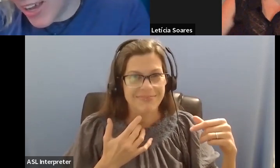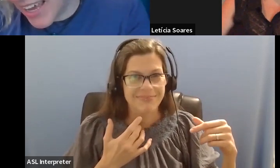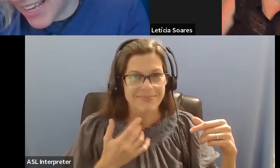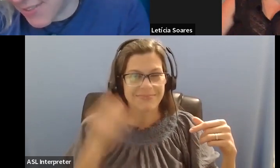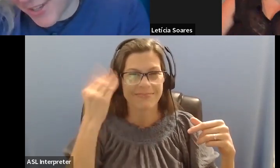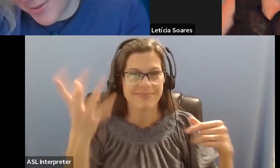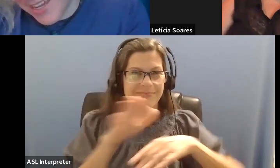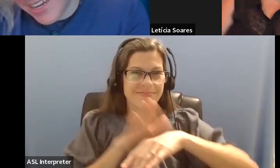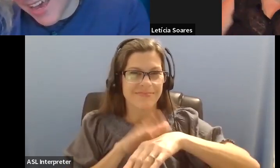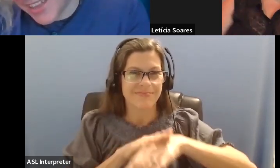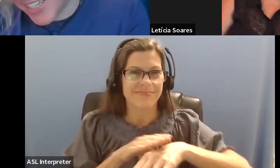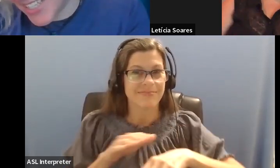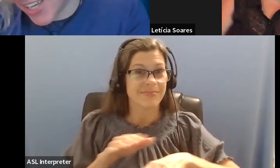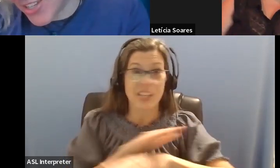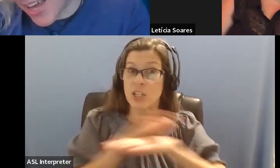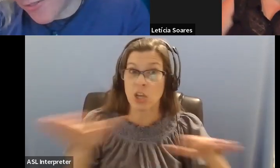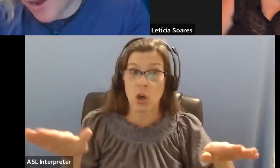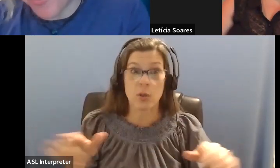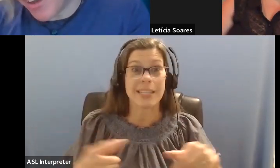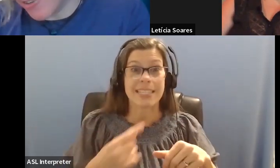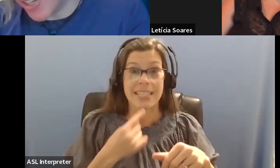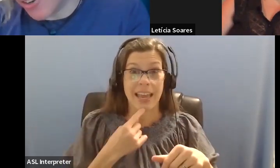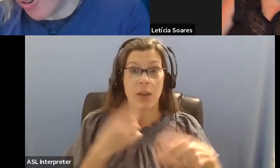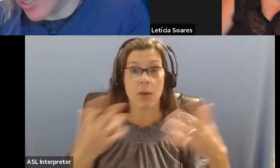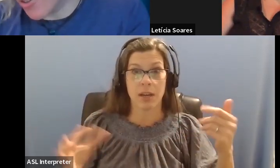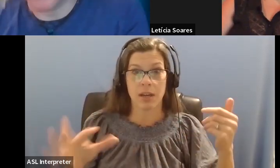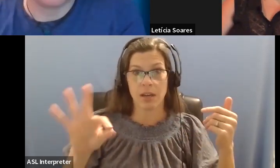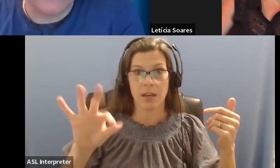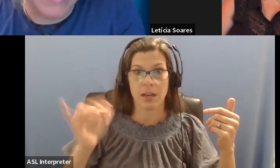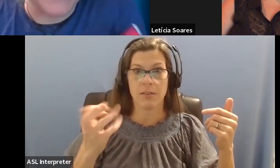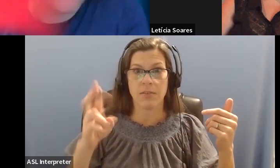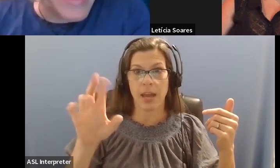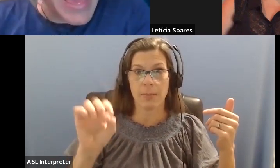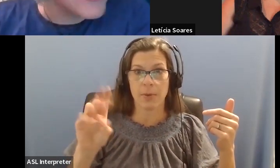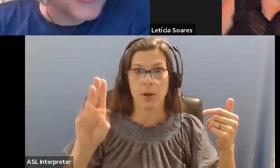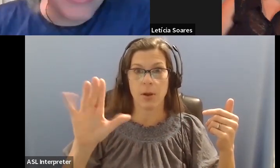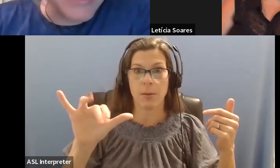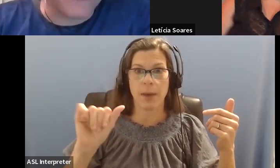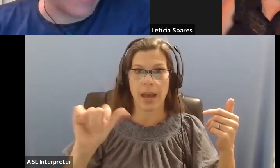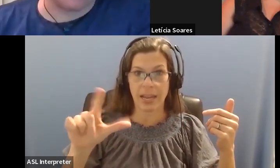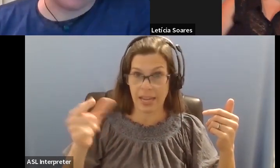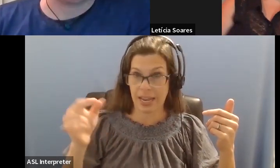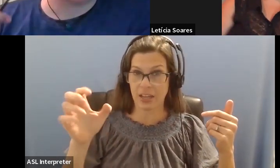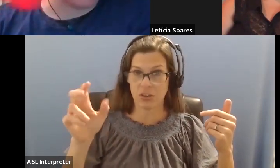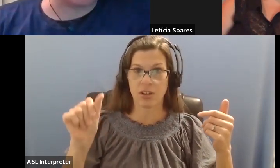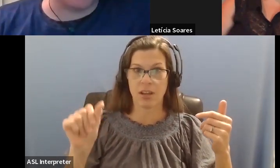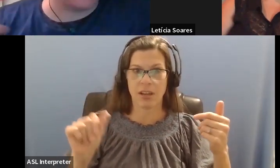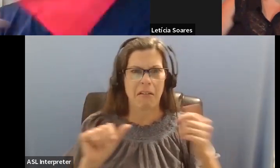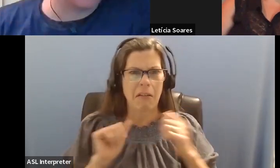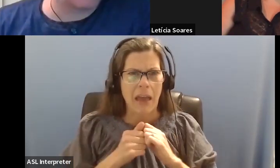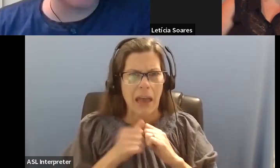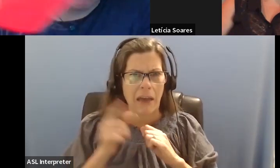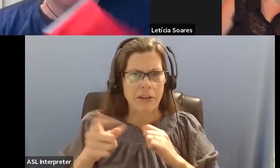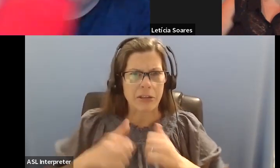so here's the first one, uh, Leticia, you said fibromyalgia causes chronic pain. How do you live like that? I